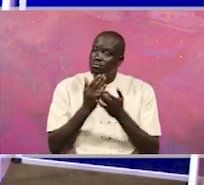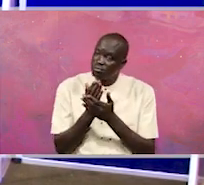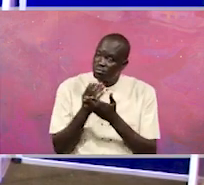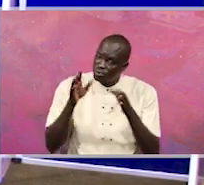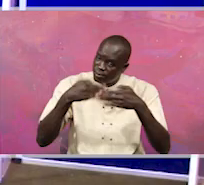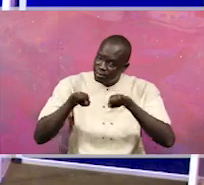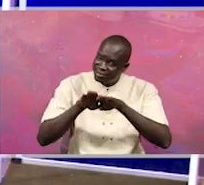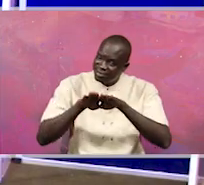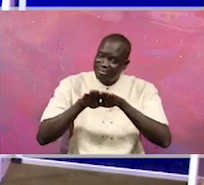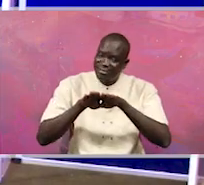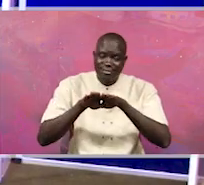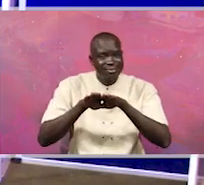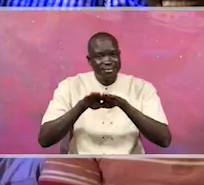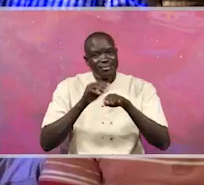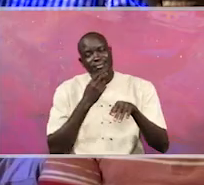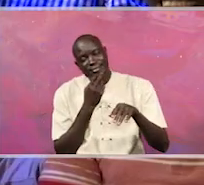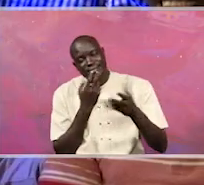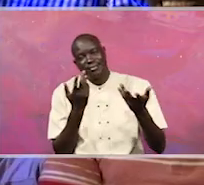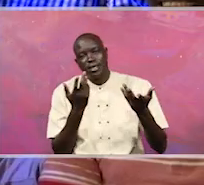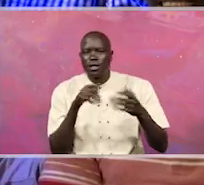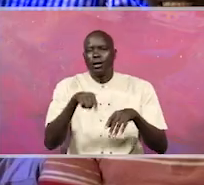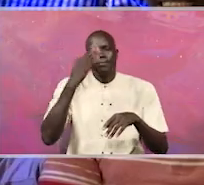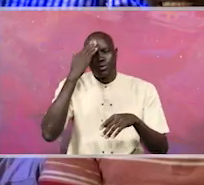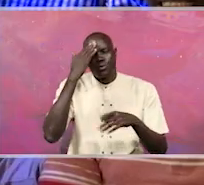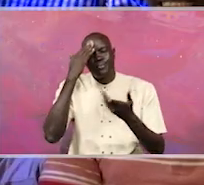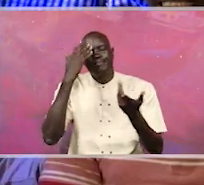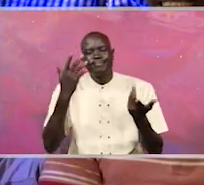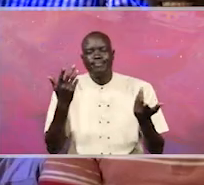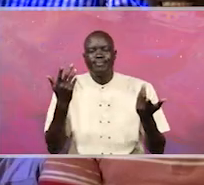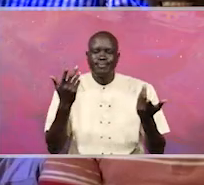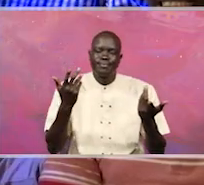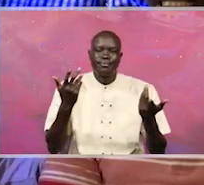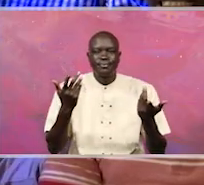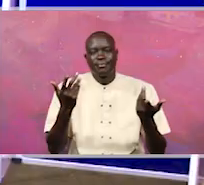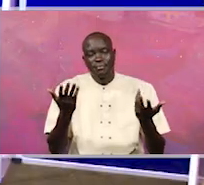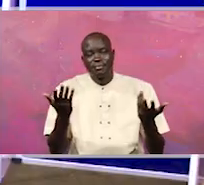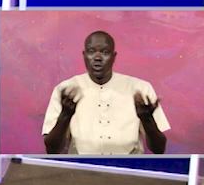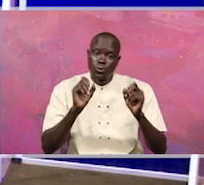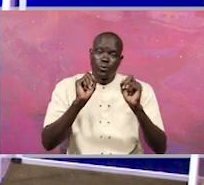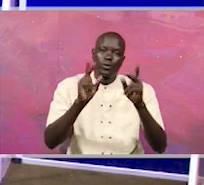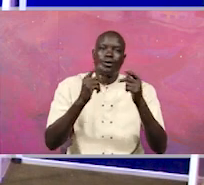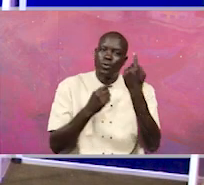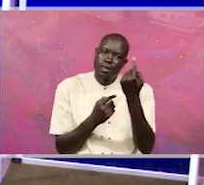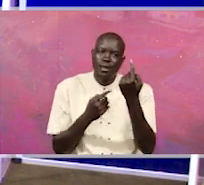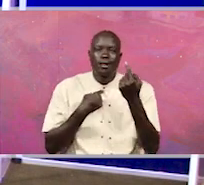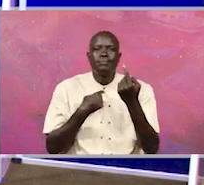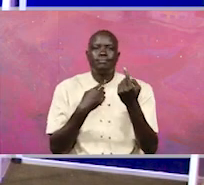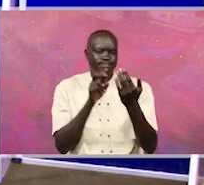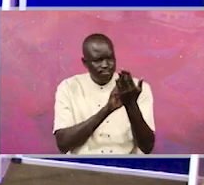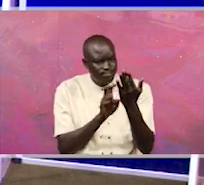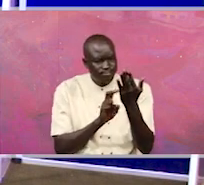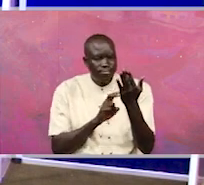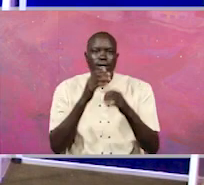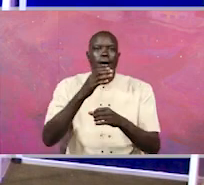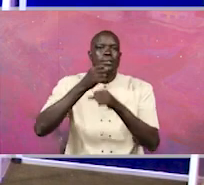Sisi. Sisi. know, certain things, okay one, I was reading the budget speech.